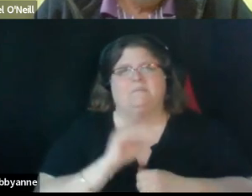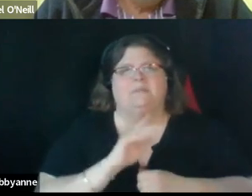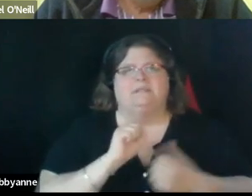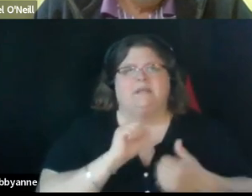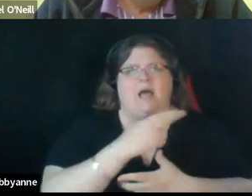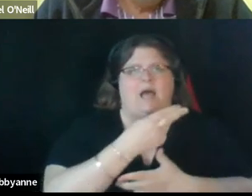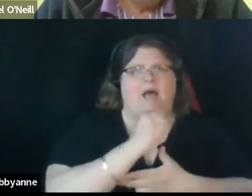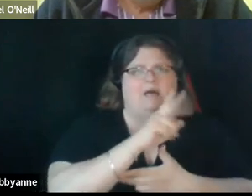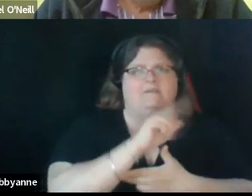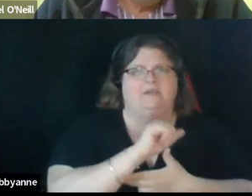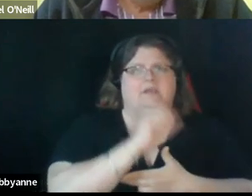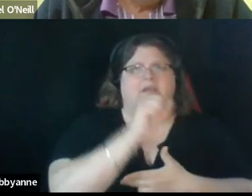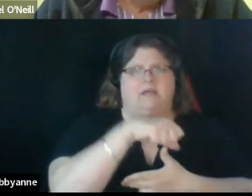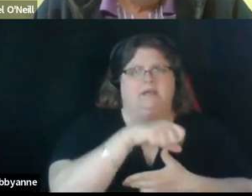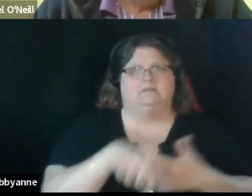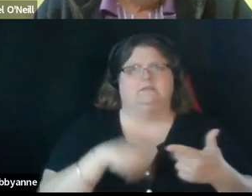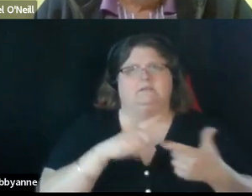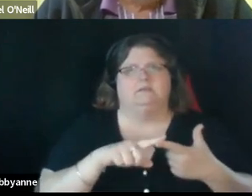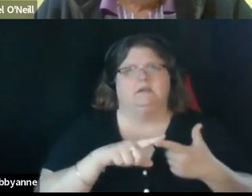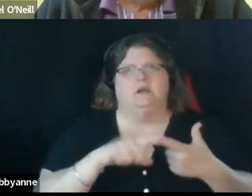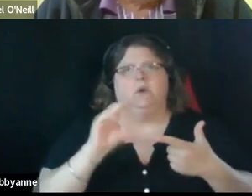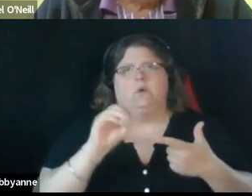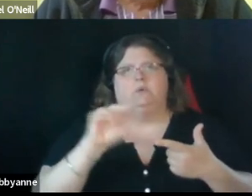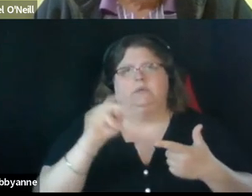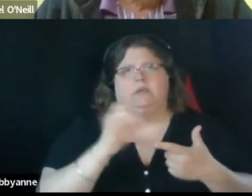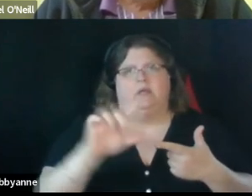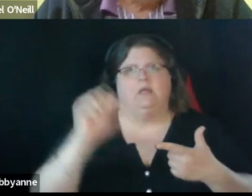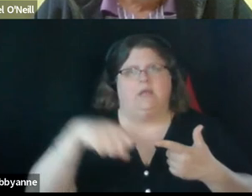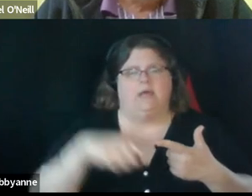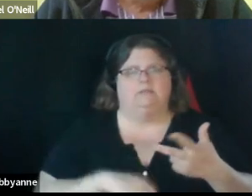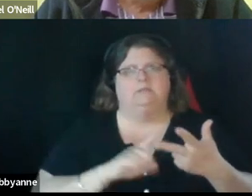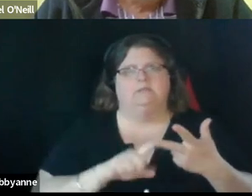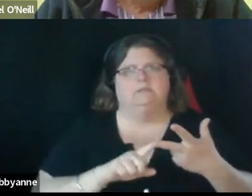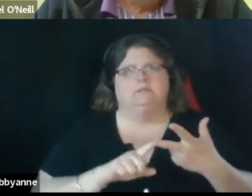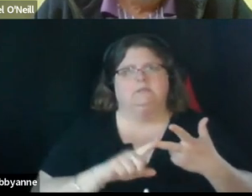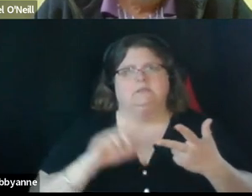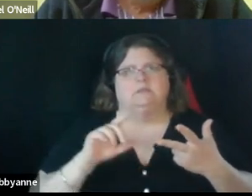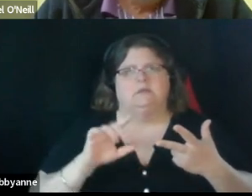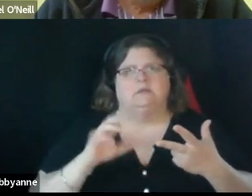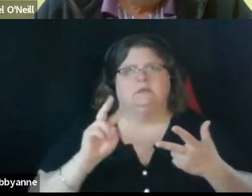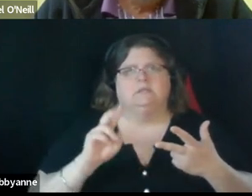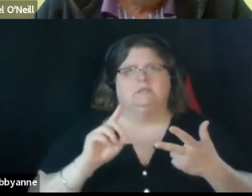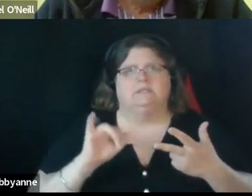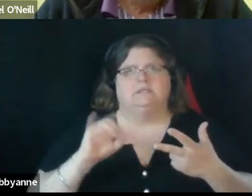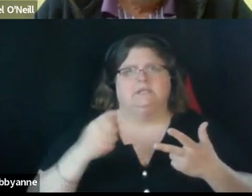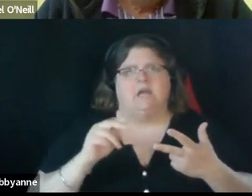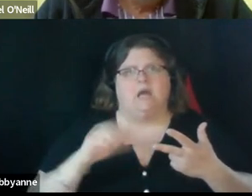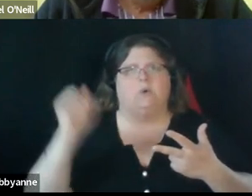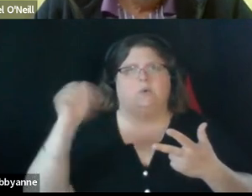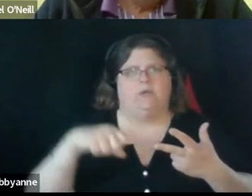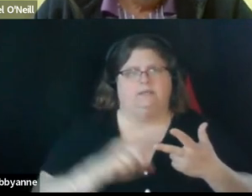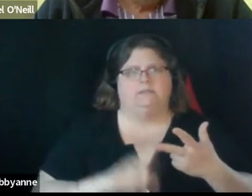yes mr o'neill yes dr pig natto yes